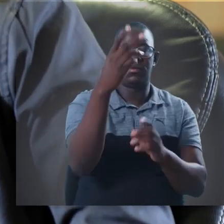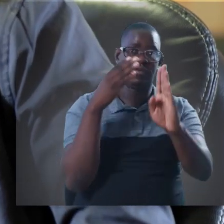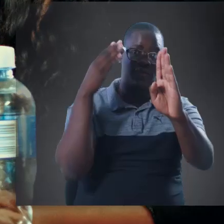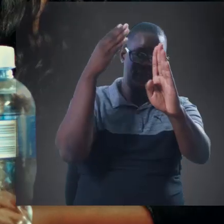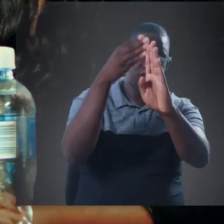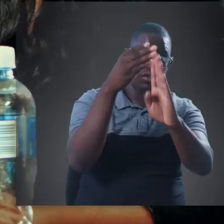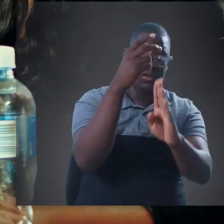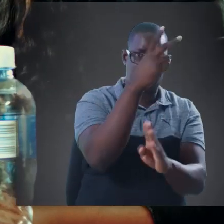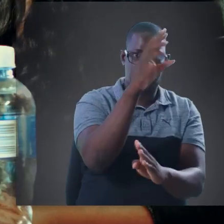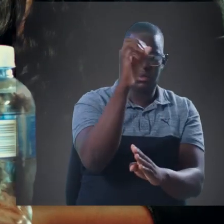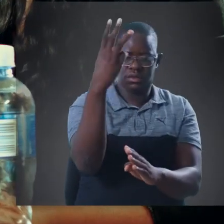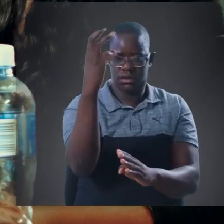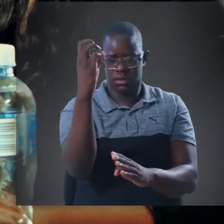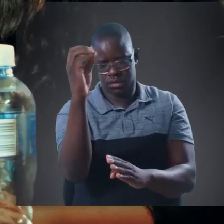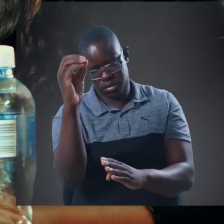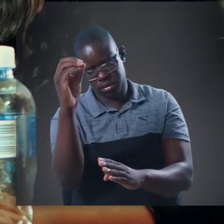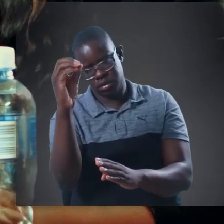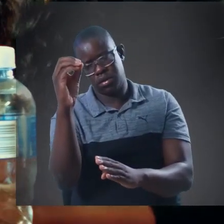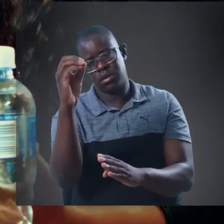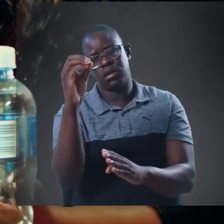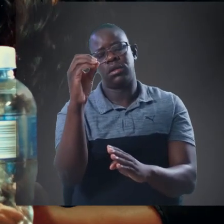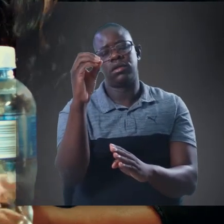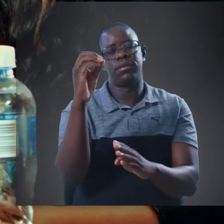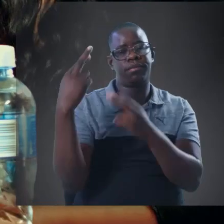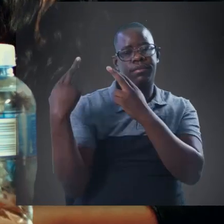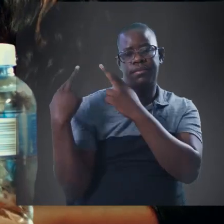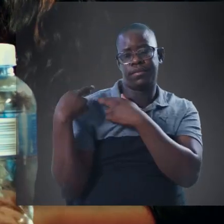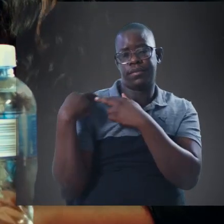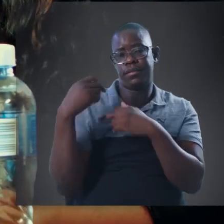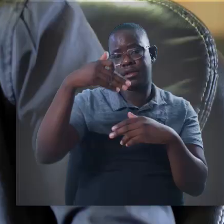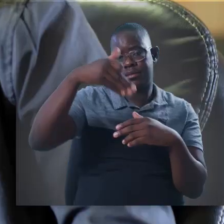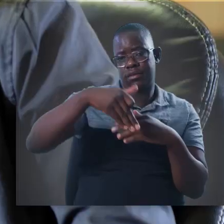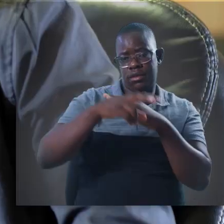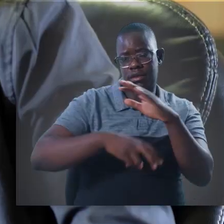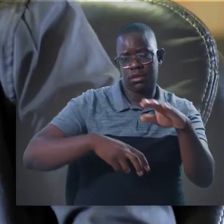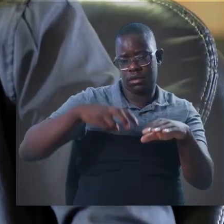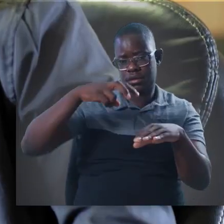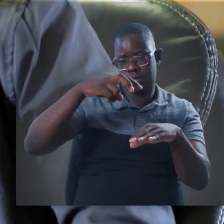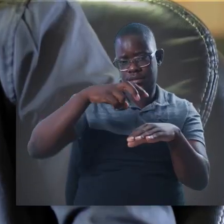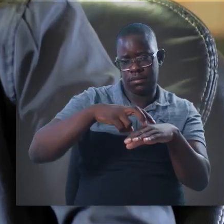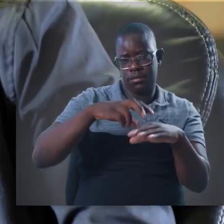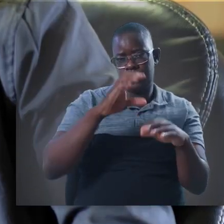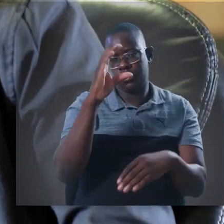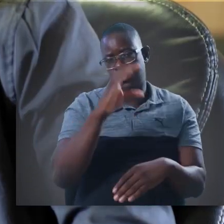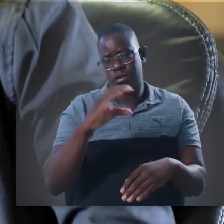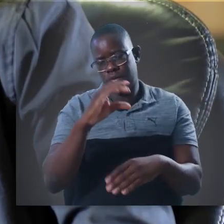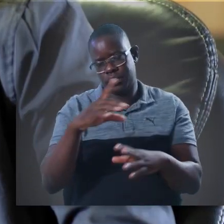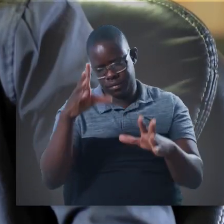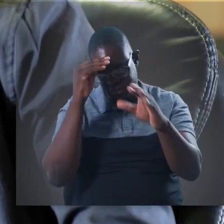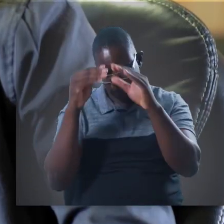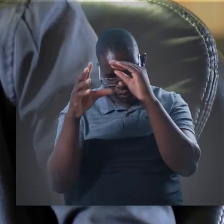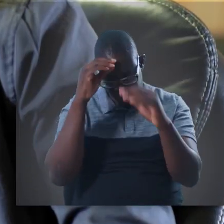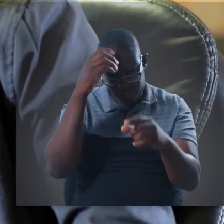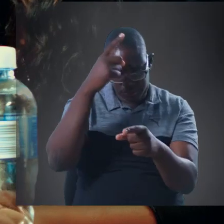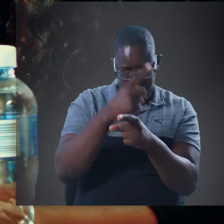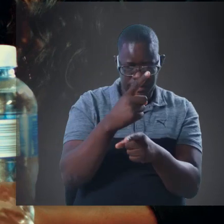Namibia's Vision 2030 is actually the responsibility of the National Planning Commission Wow, I knew it was going to be a good show